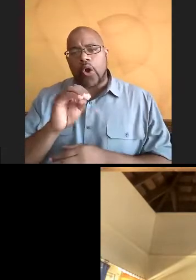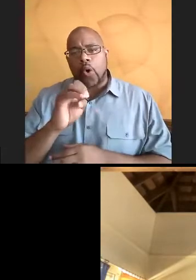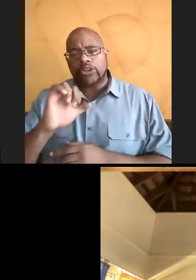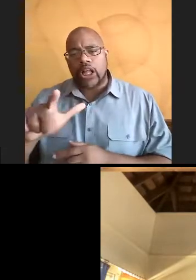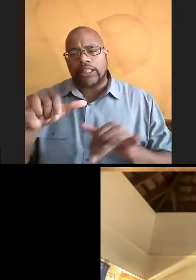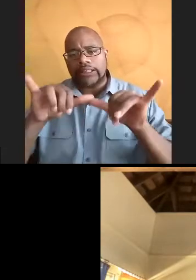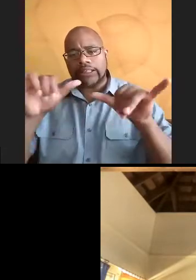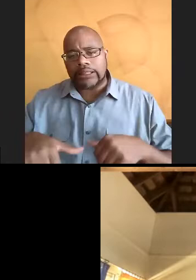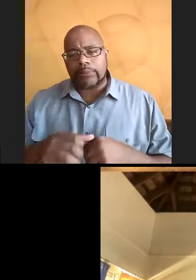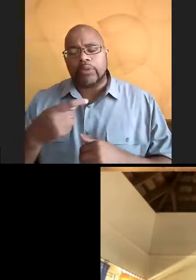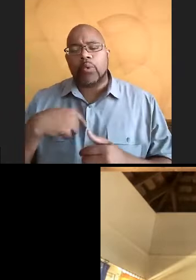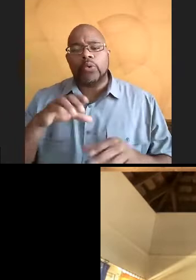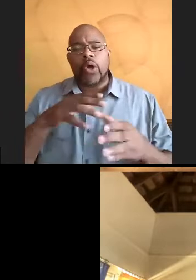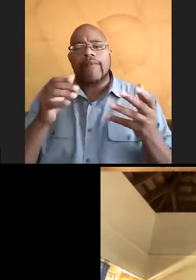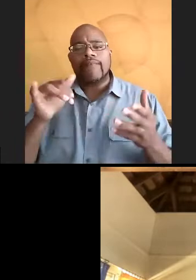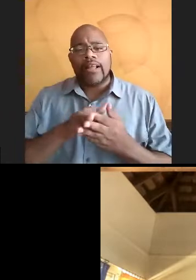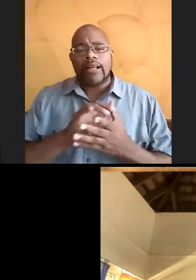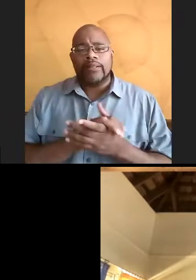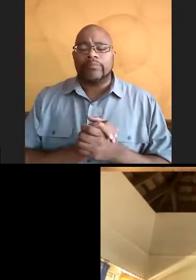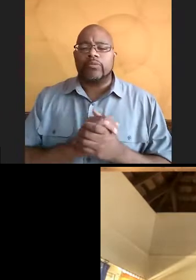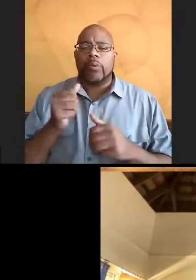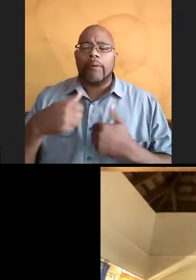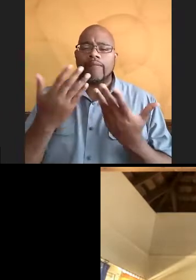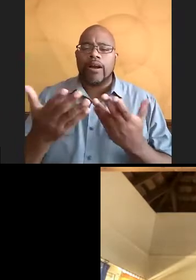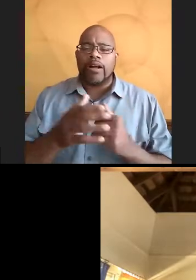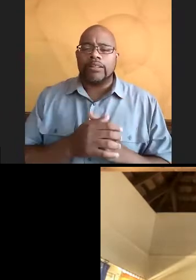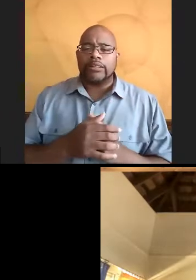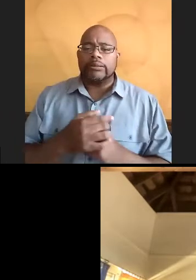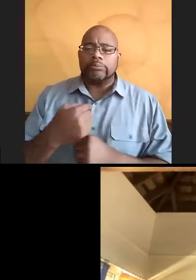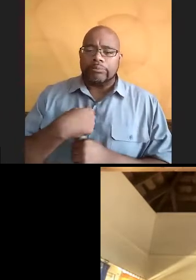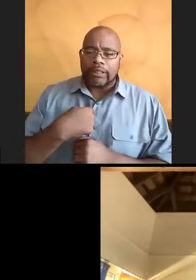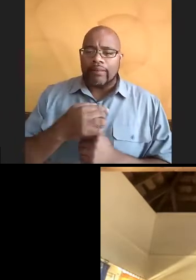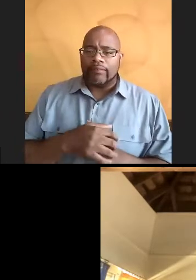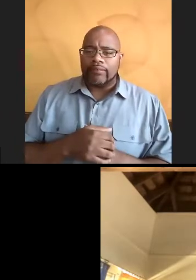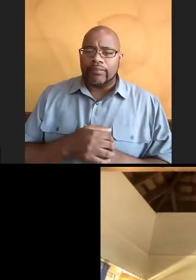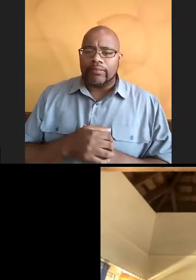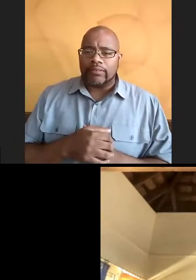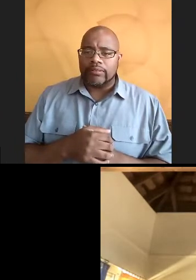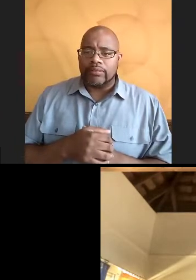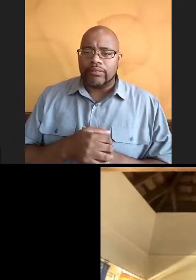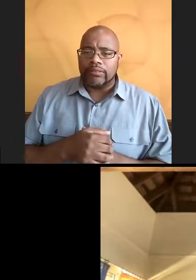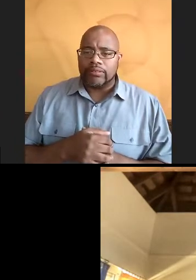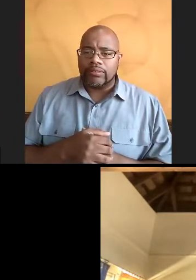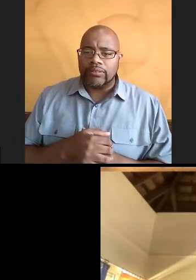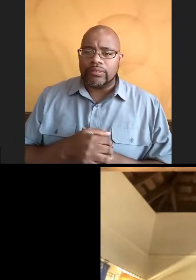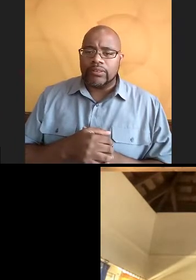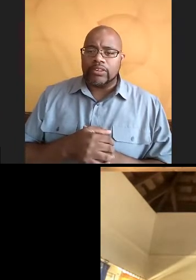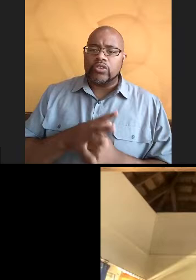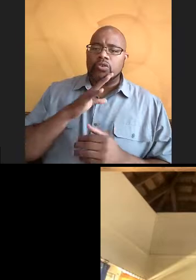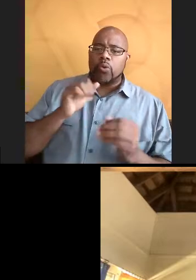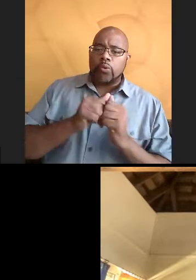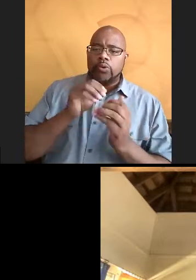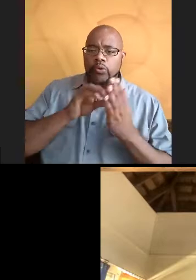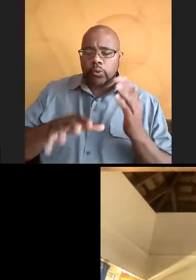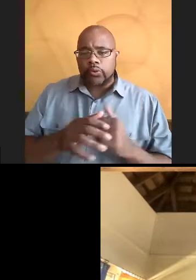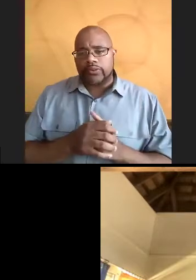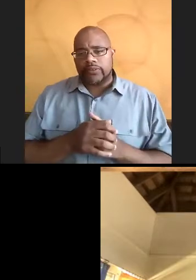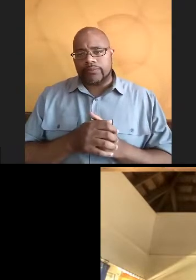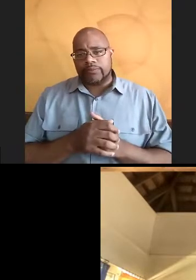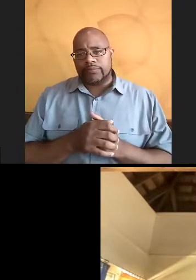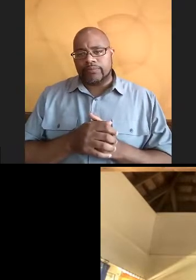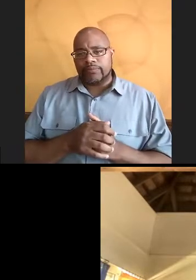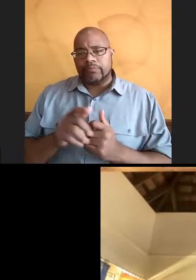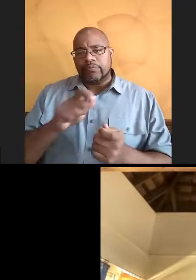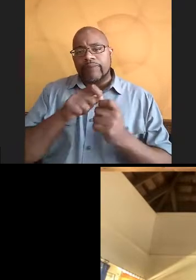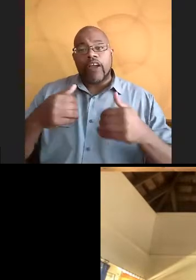And so we do a lot of that. We do a lot of, I myself, going and doing presentations, talking to students, in particular